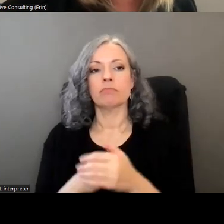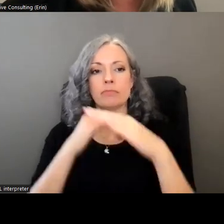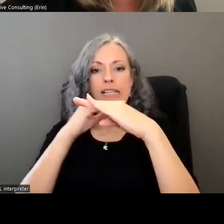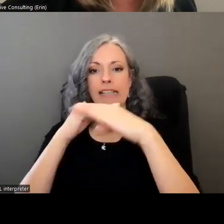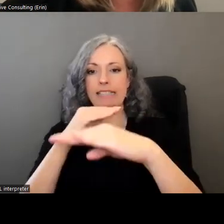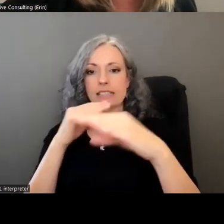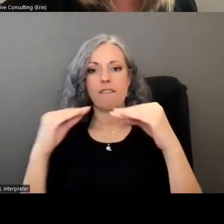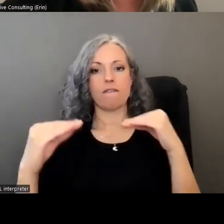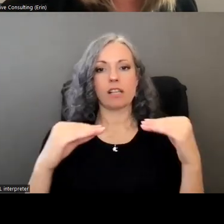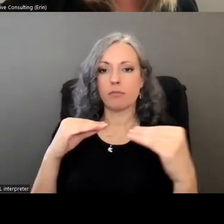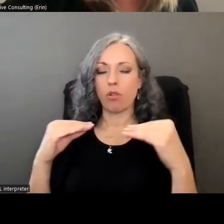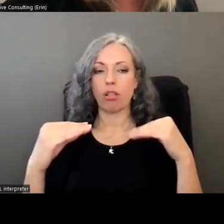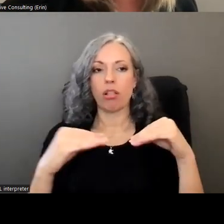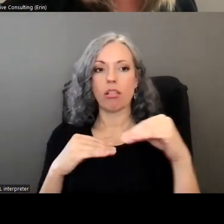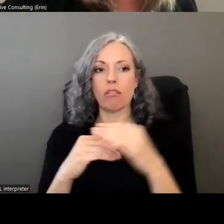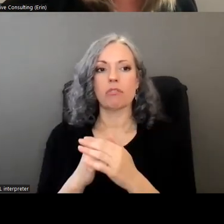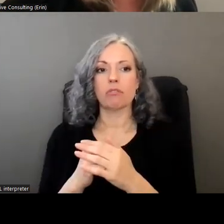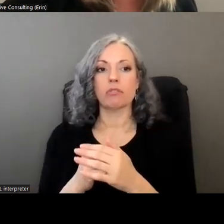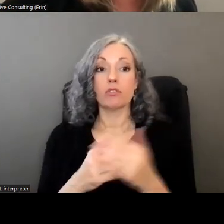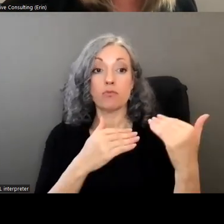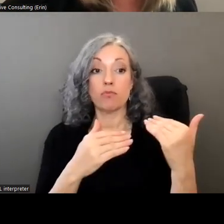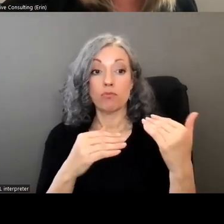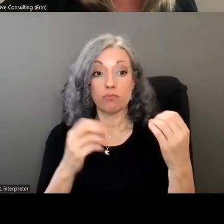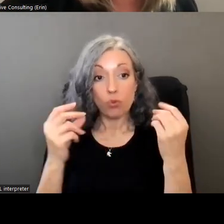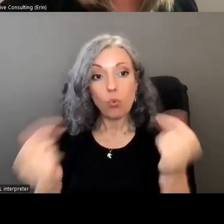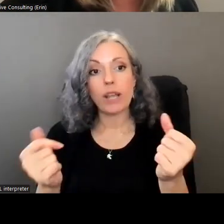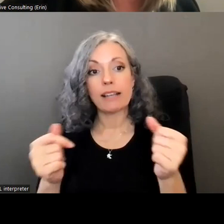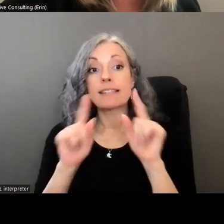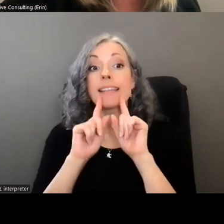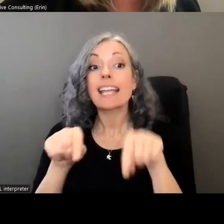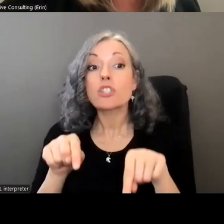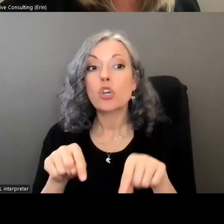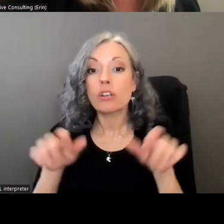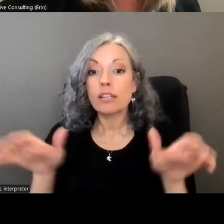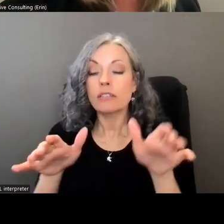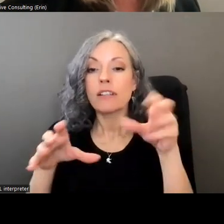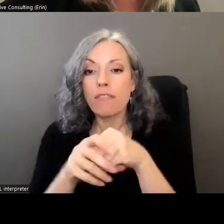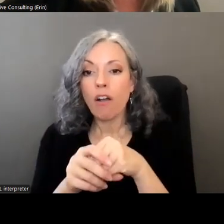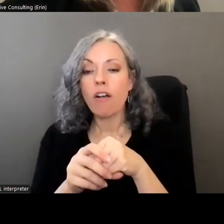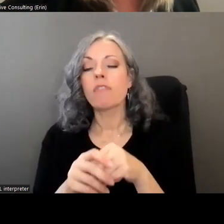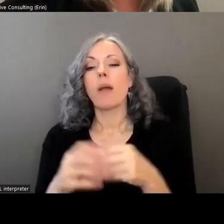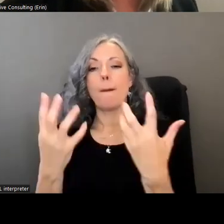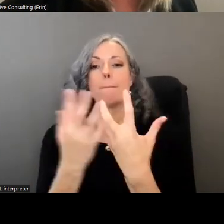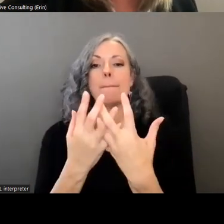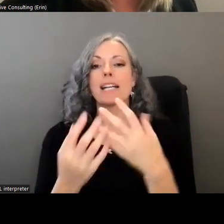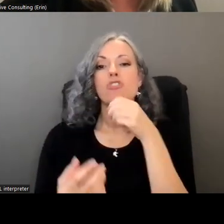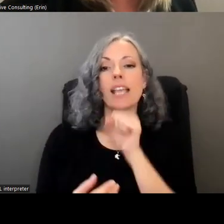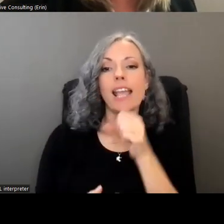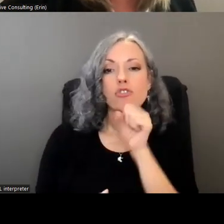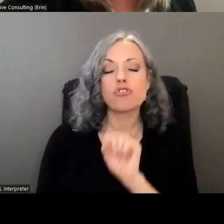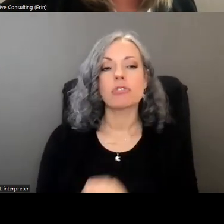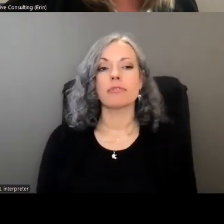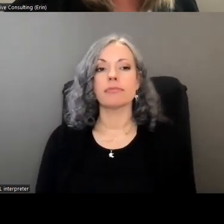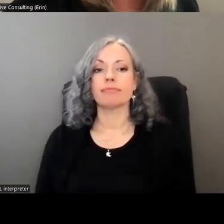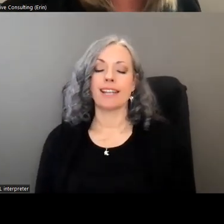and flexible be responsive and proactive be age friendly all right so now i'll